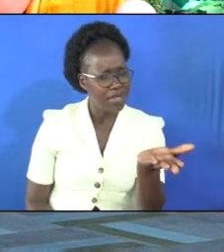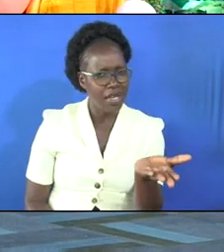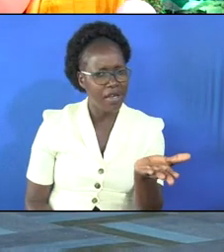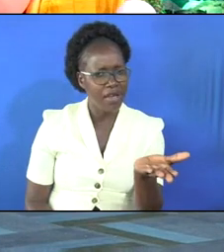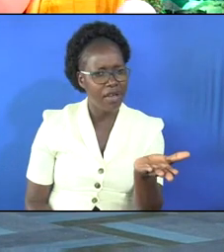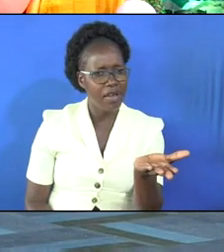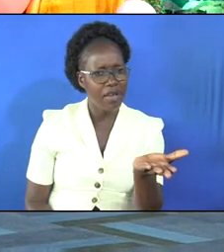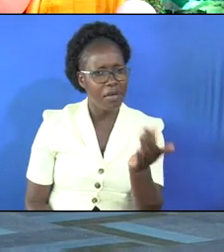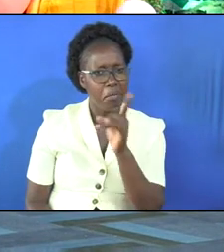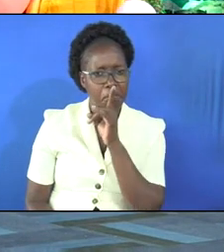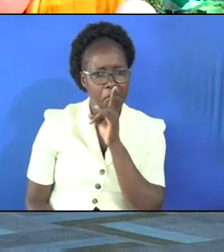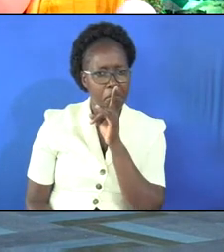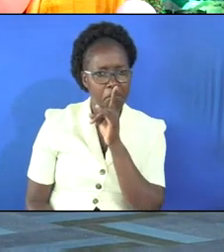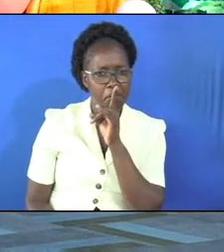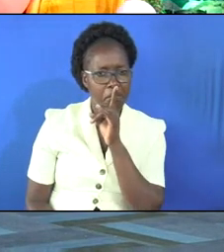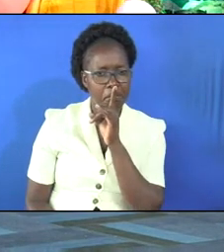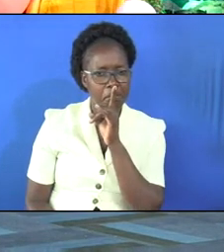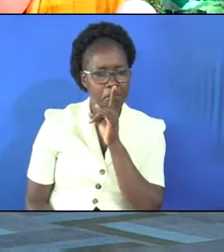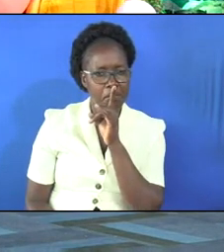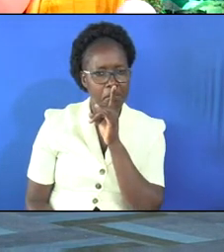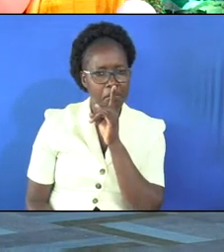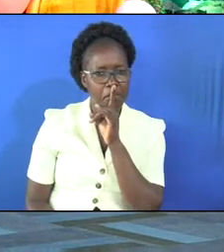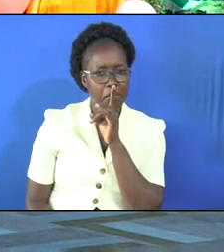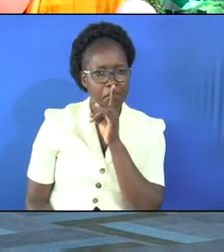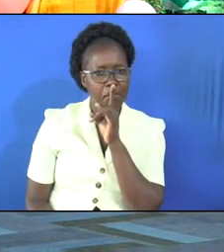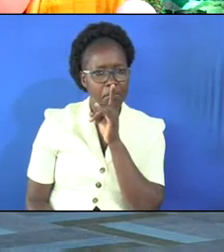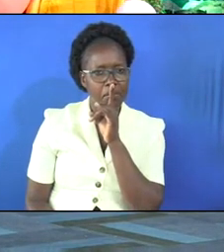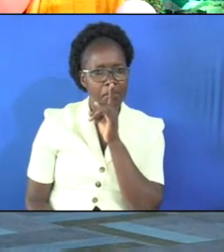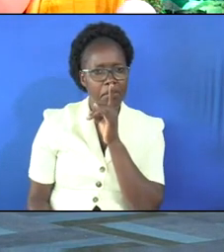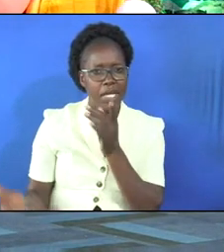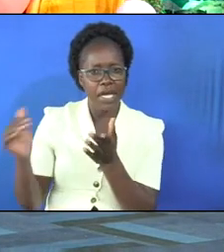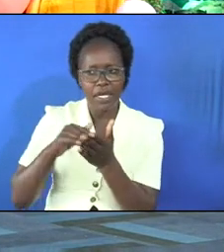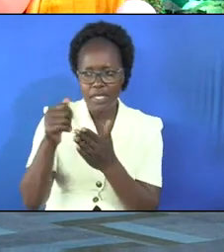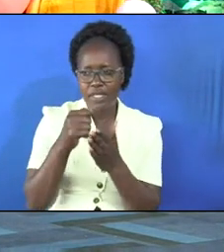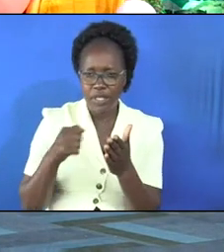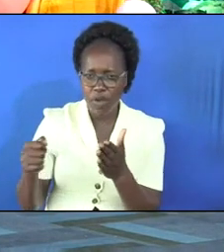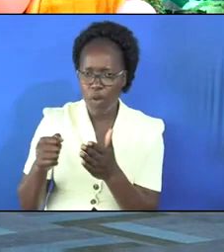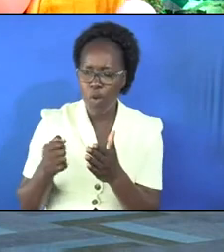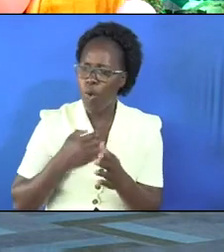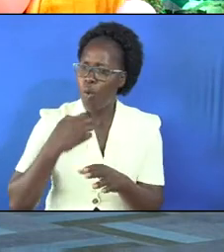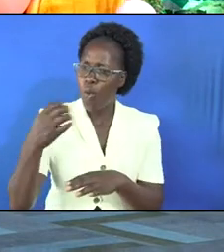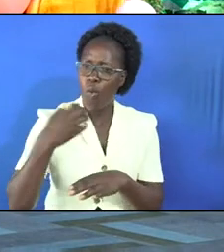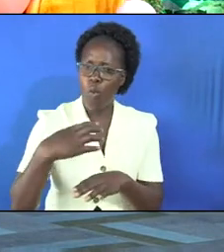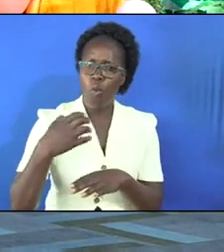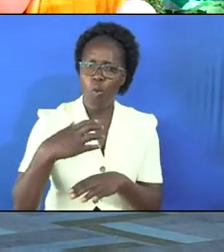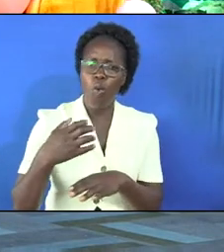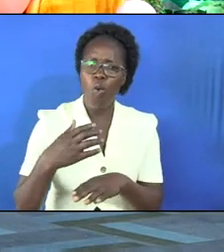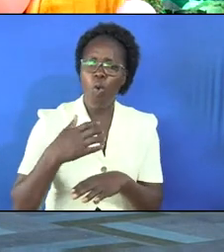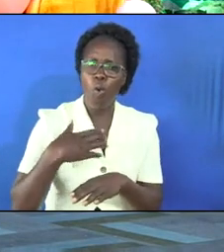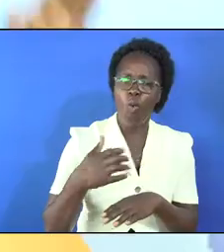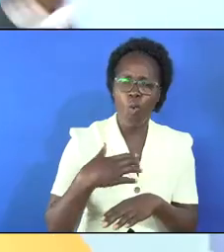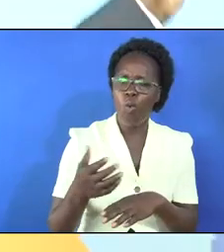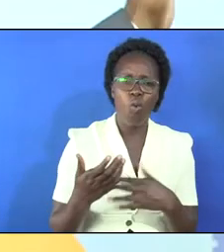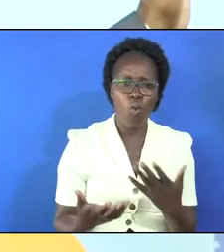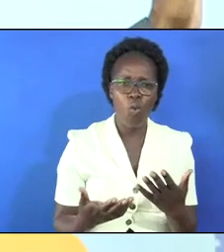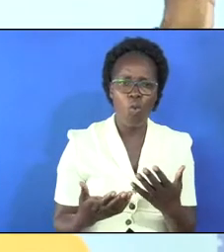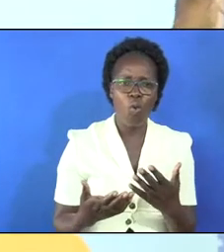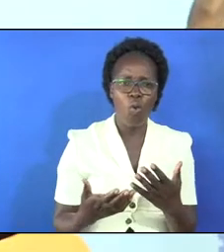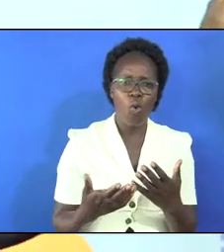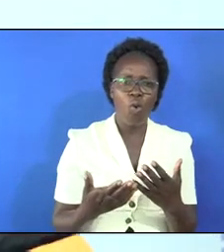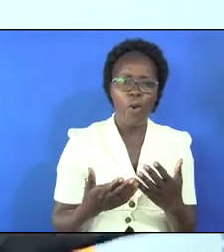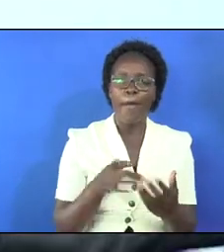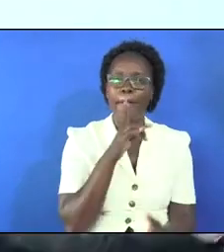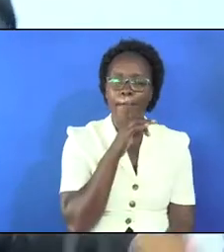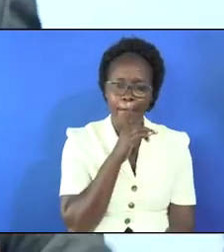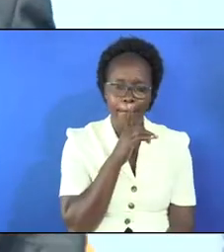you there no response then he went again to the door and knock talk talk odi odi no one